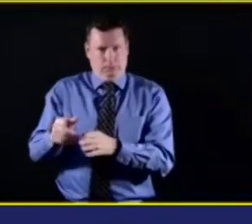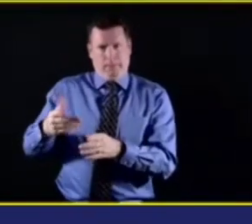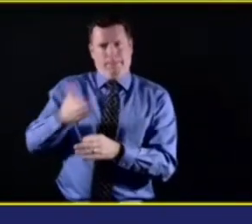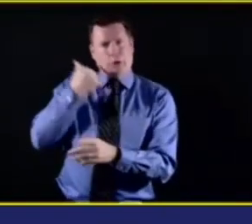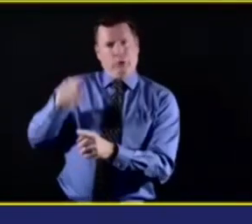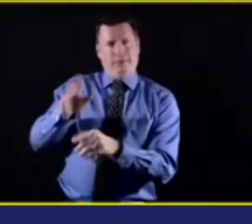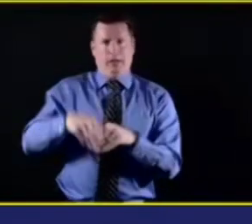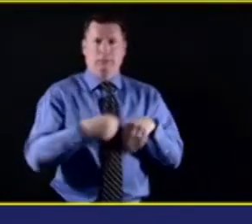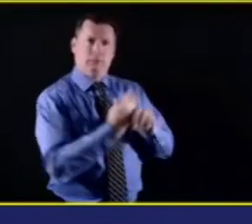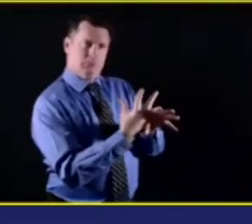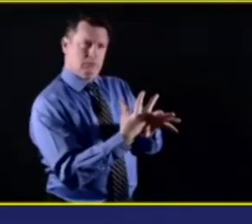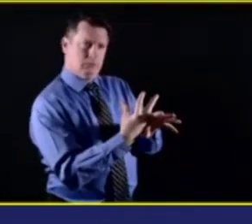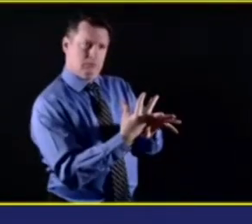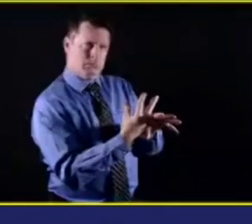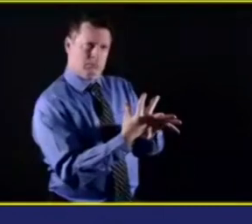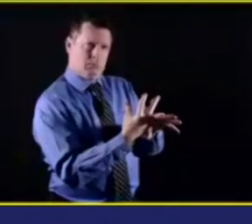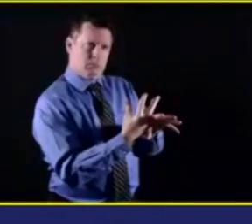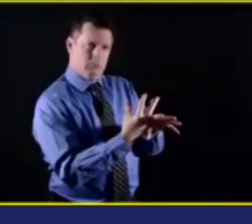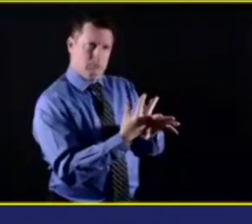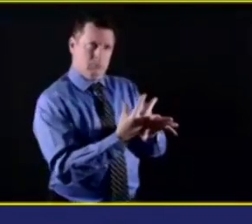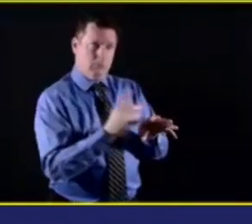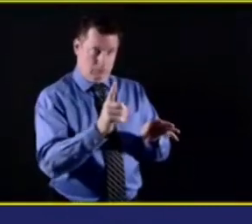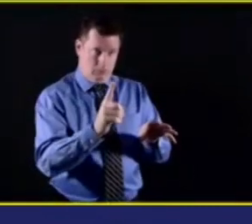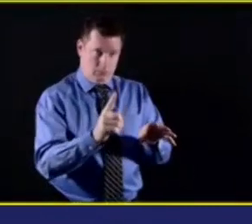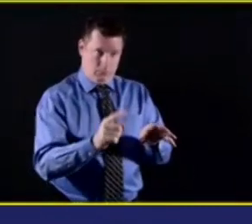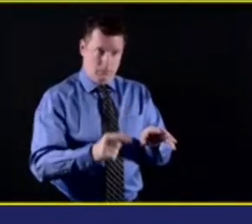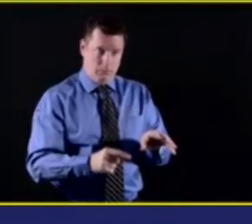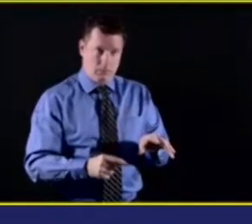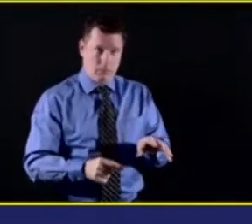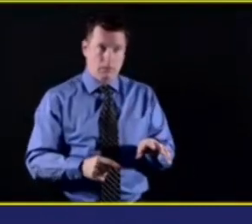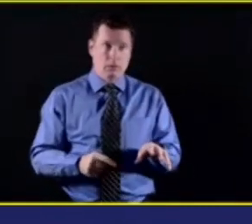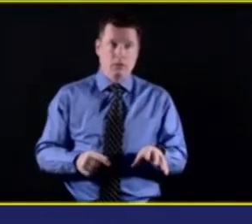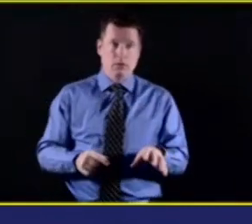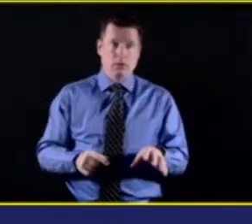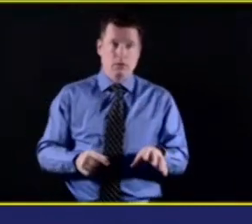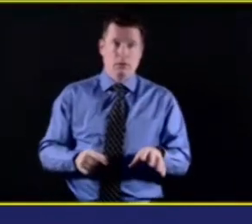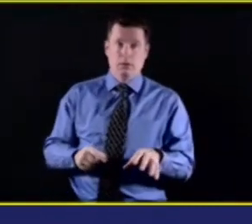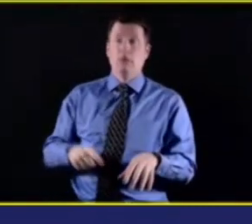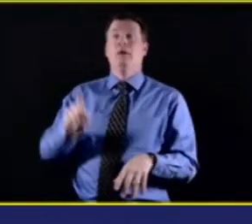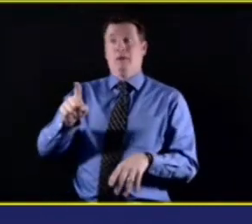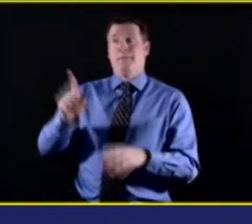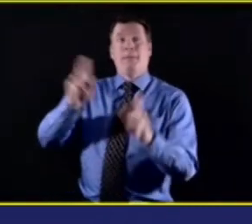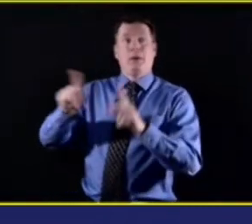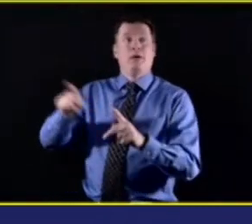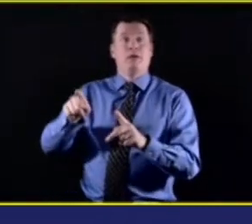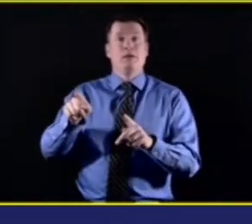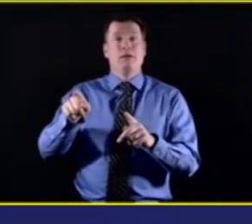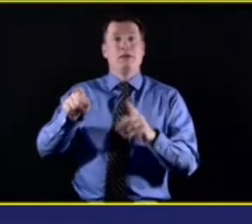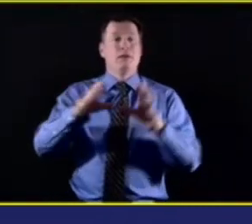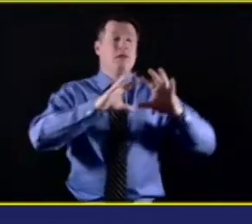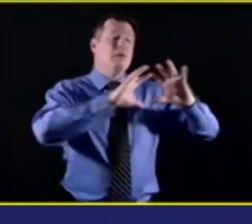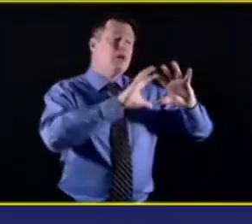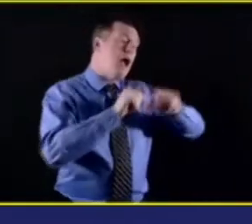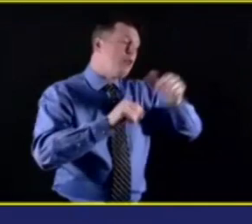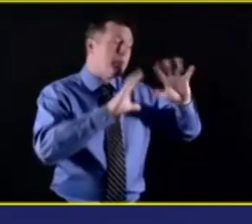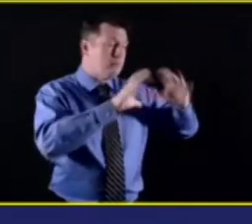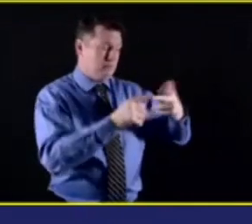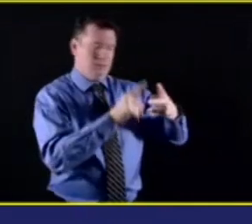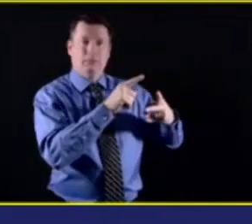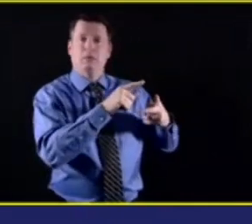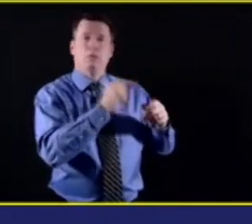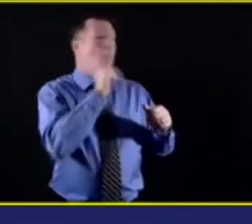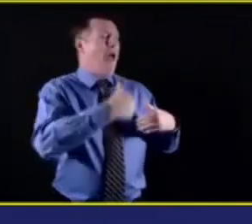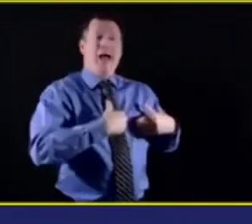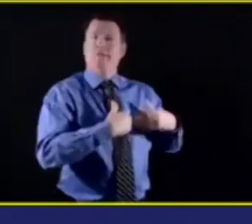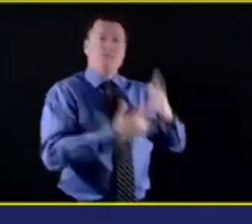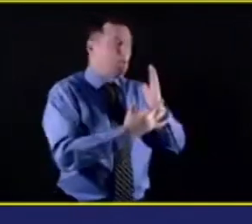Yeah, I mean, we've discussed this a little bit with our providers. I think sometimes you can get a